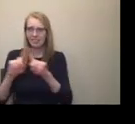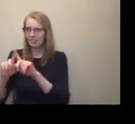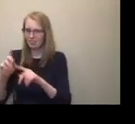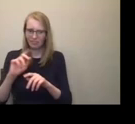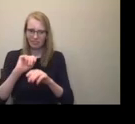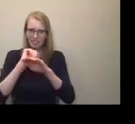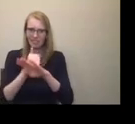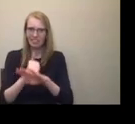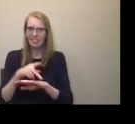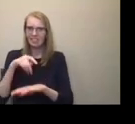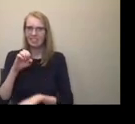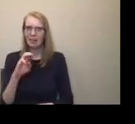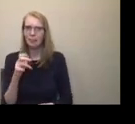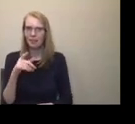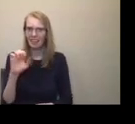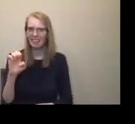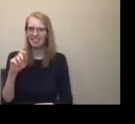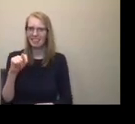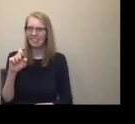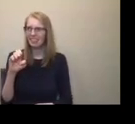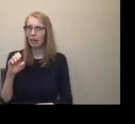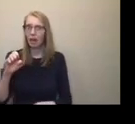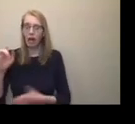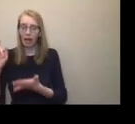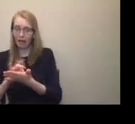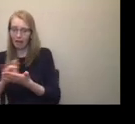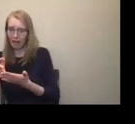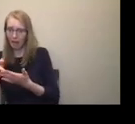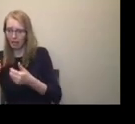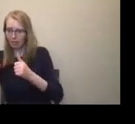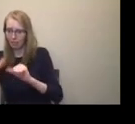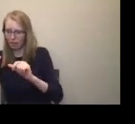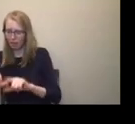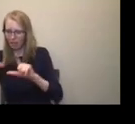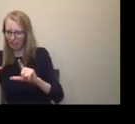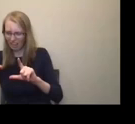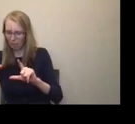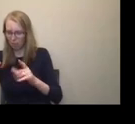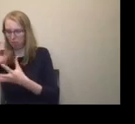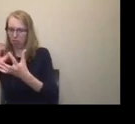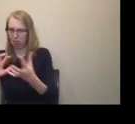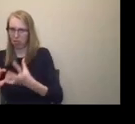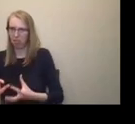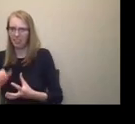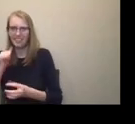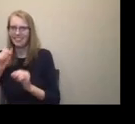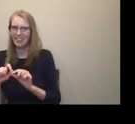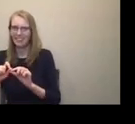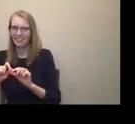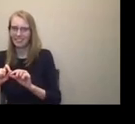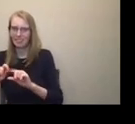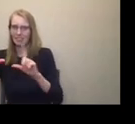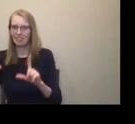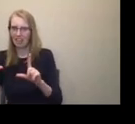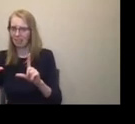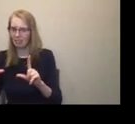members look at them, it's just gobbledygook. So you think you're creating a nice, beautiful, easily accessible newsletter, but you're creating one that shows up as gunk